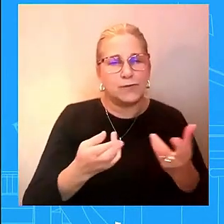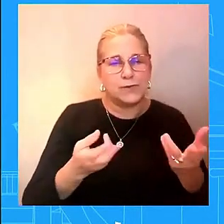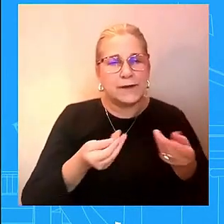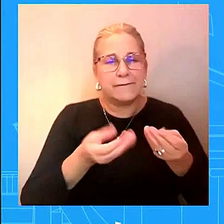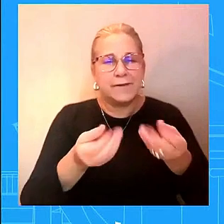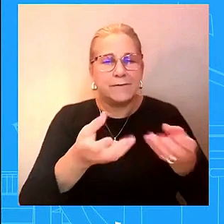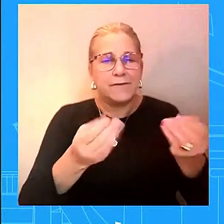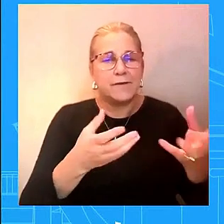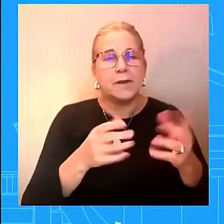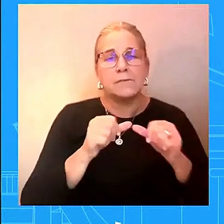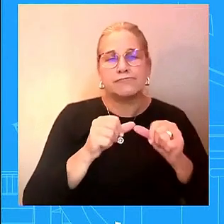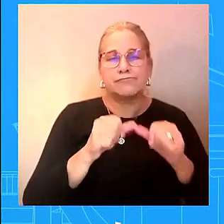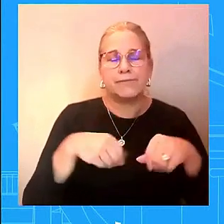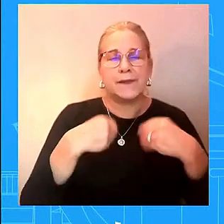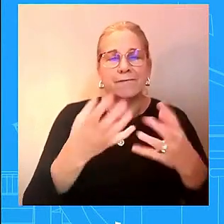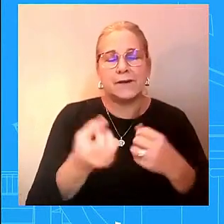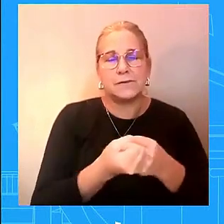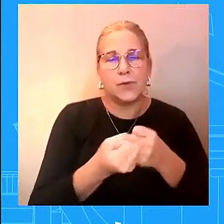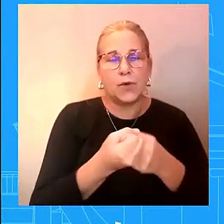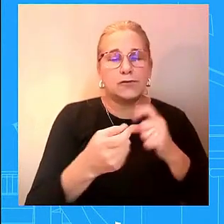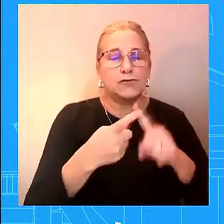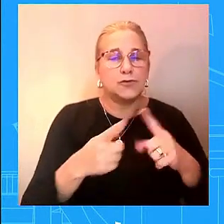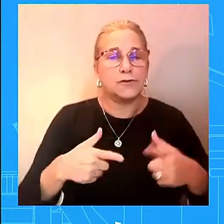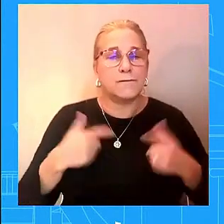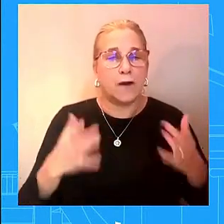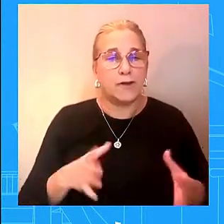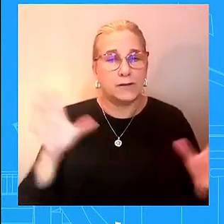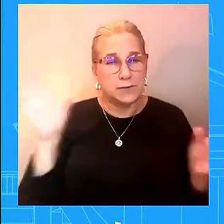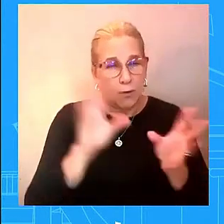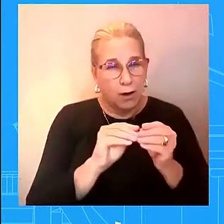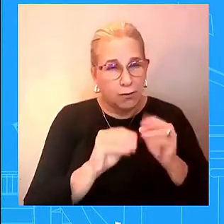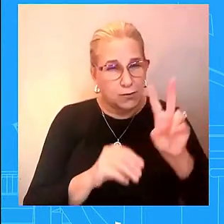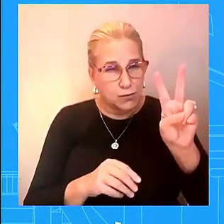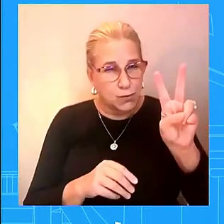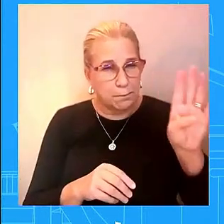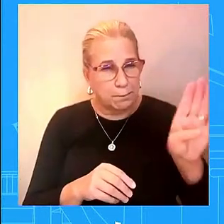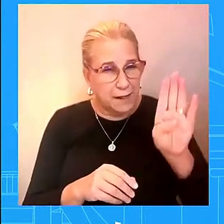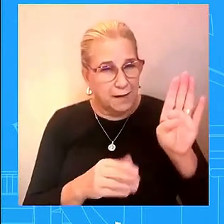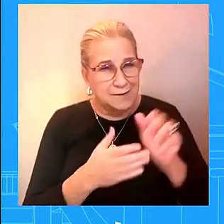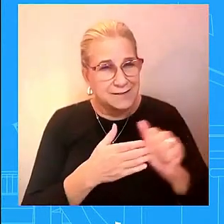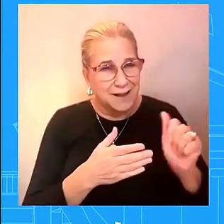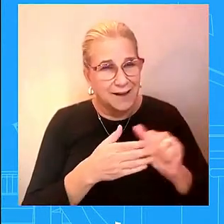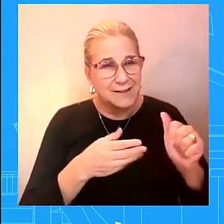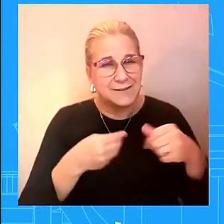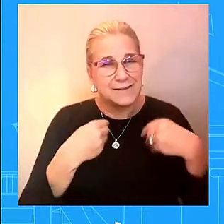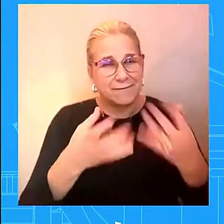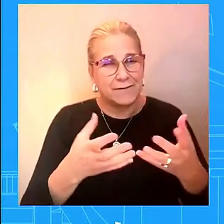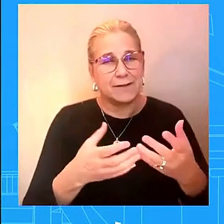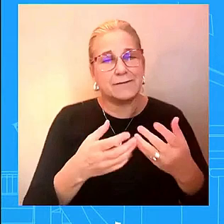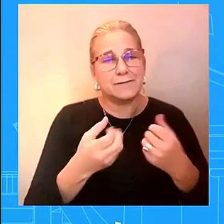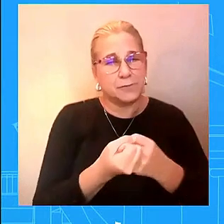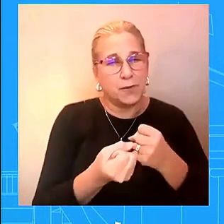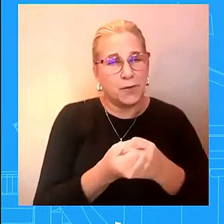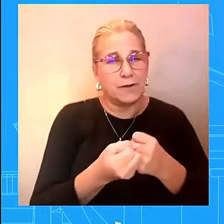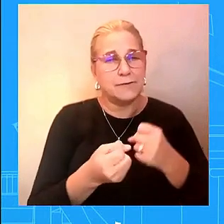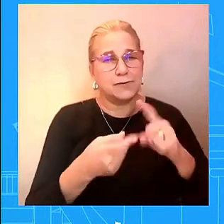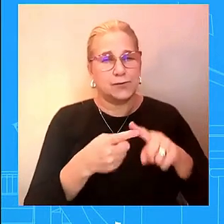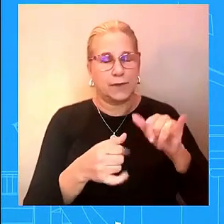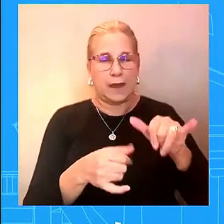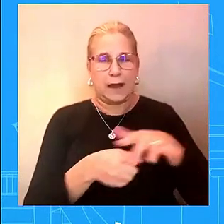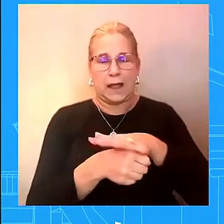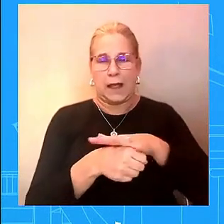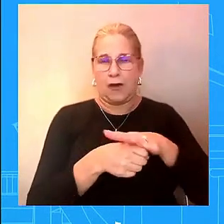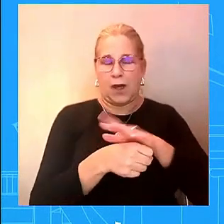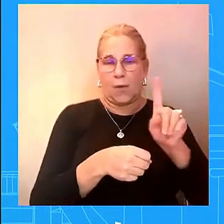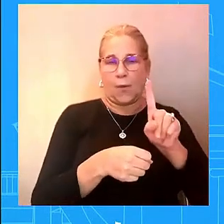in federal assistance has been approved for those affected by recent storms in north carolina the administration has approved more than